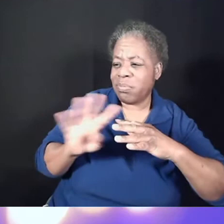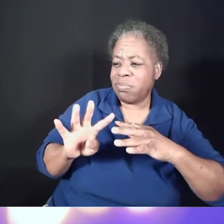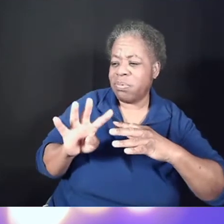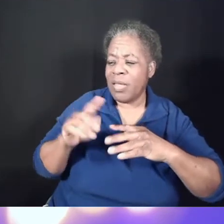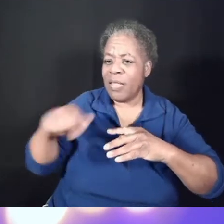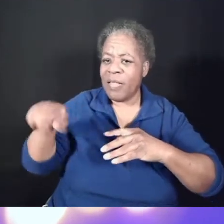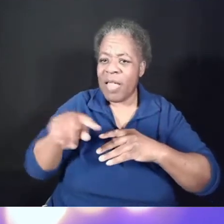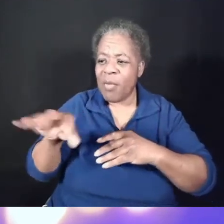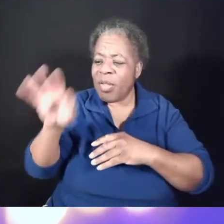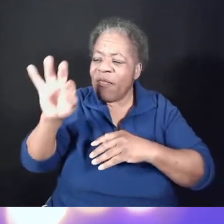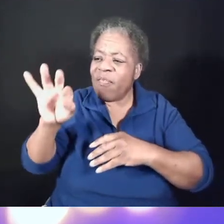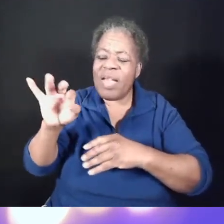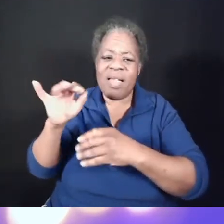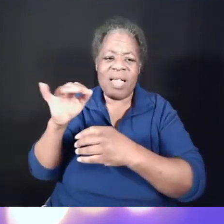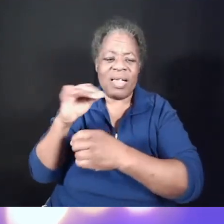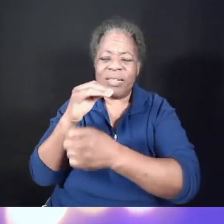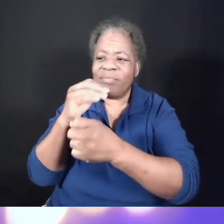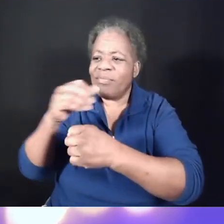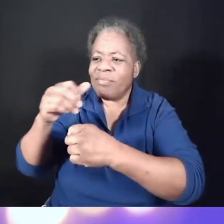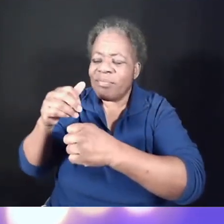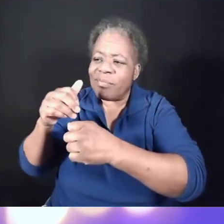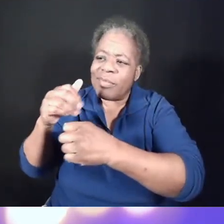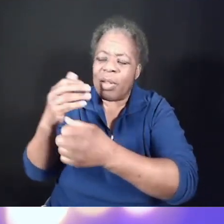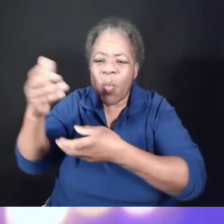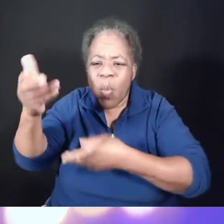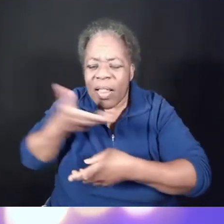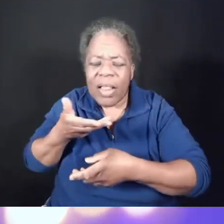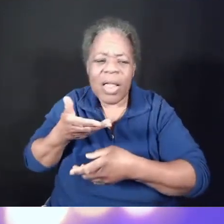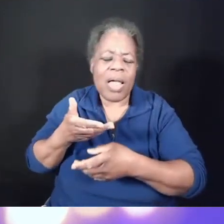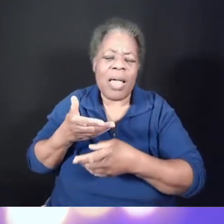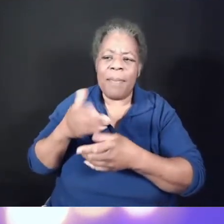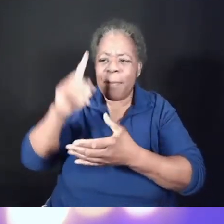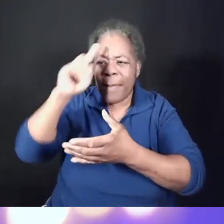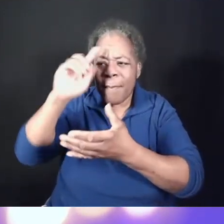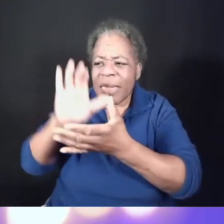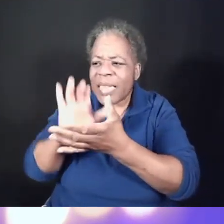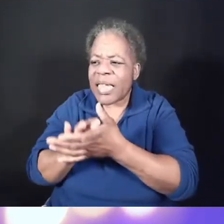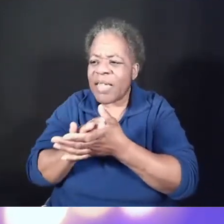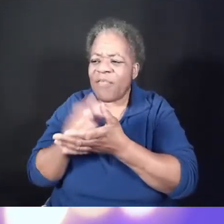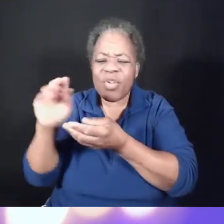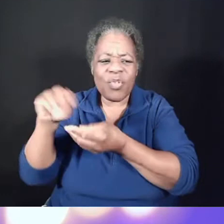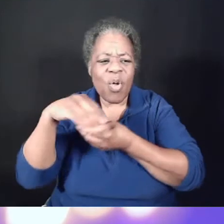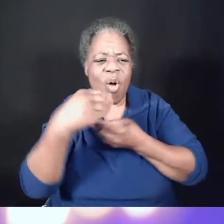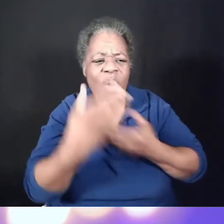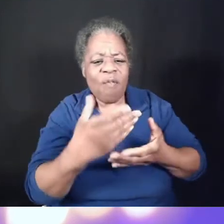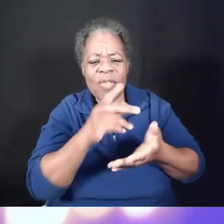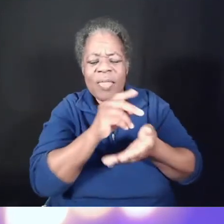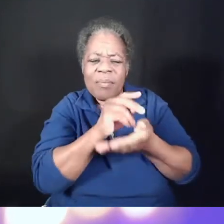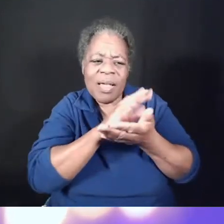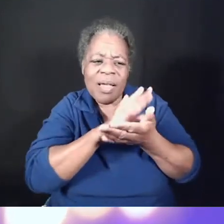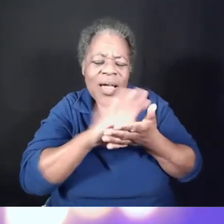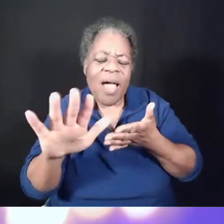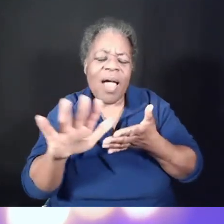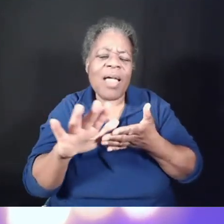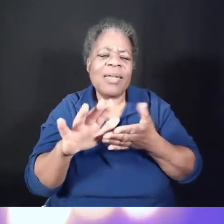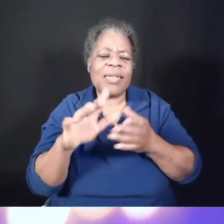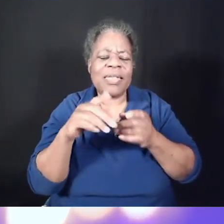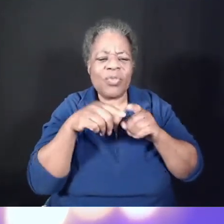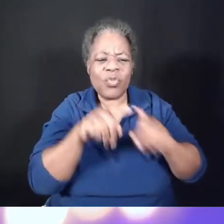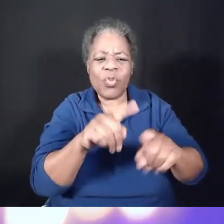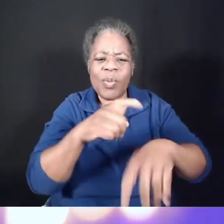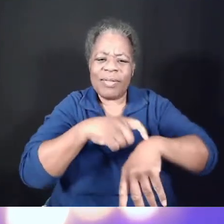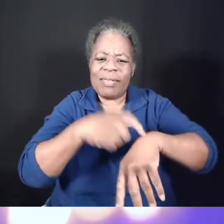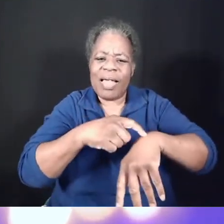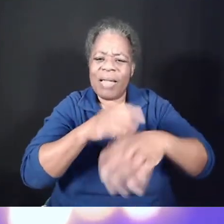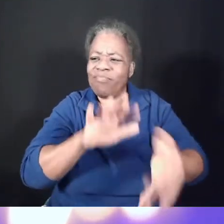shelter in neighboring lands. May believers and others offer them refuge and kindness amidst their uncertainty. Help